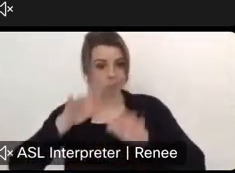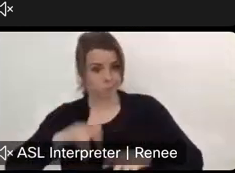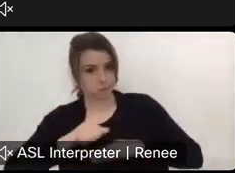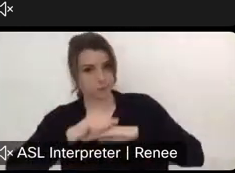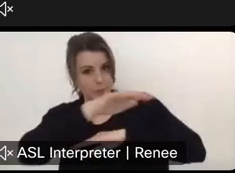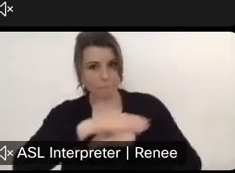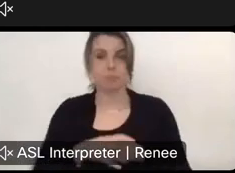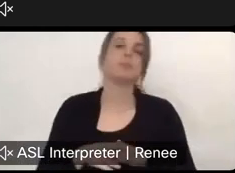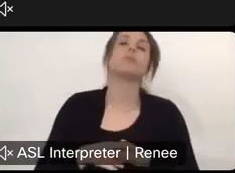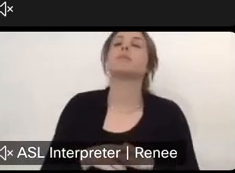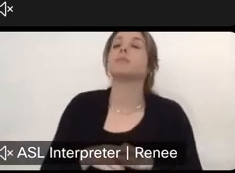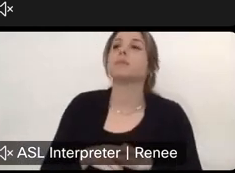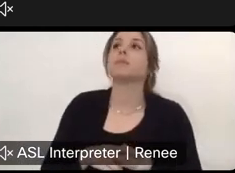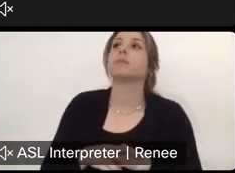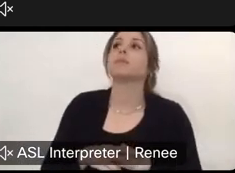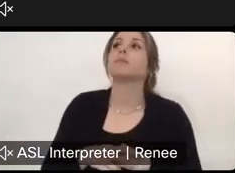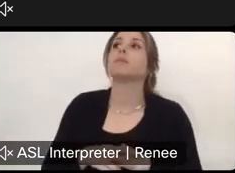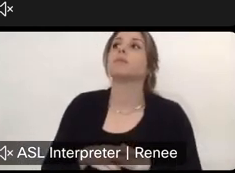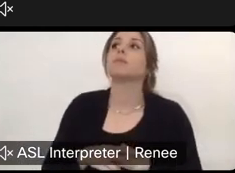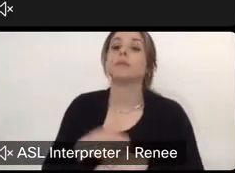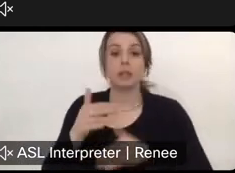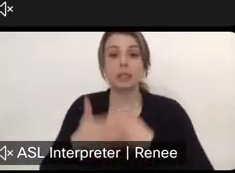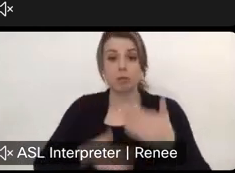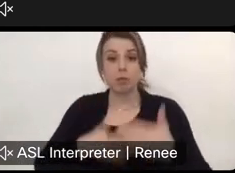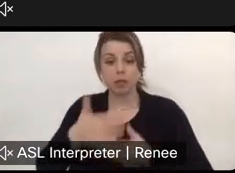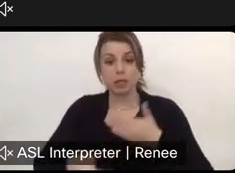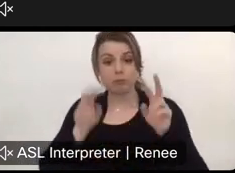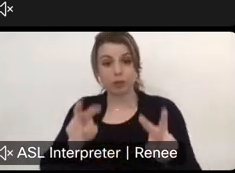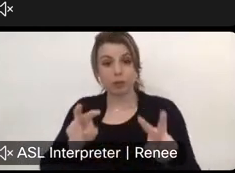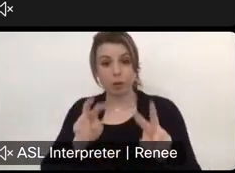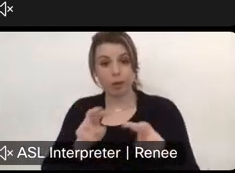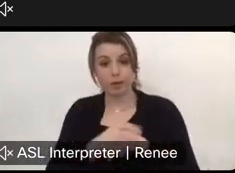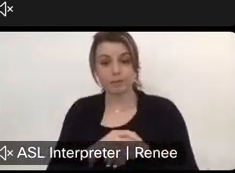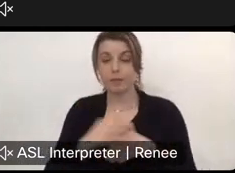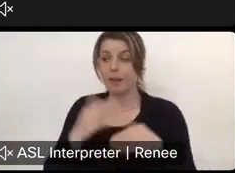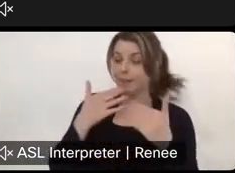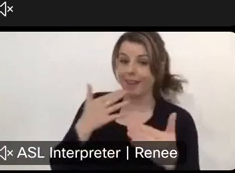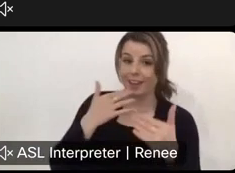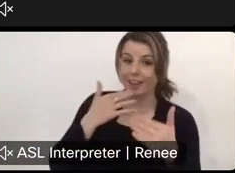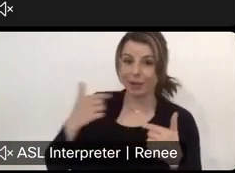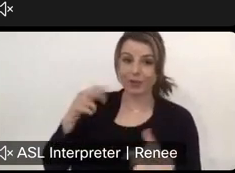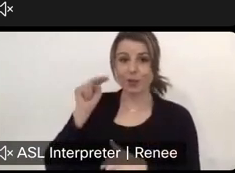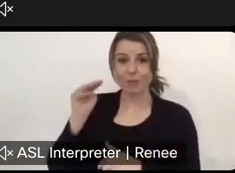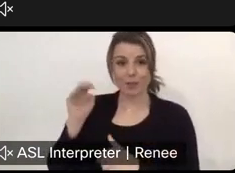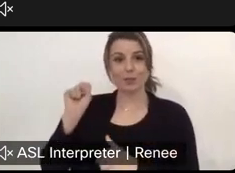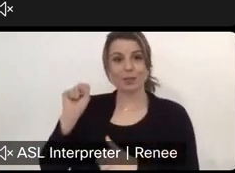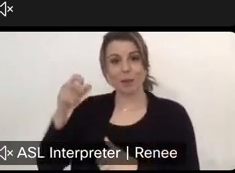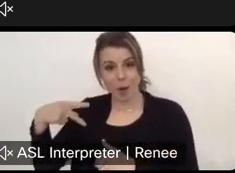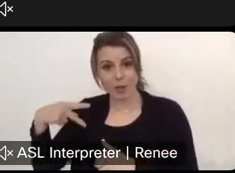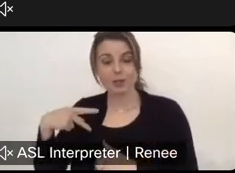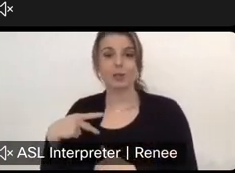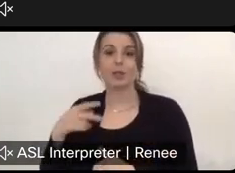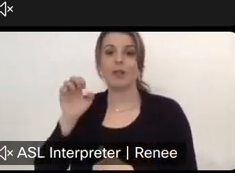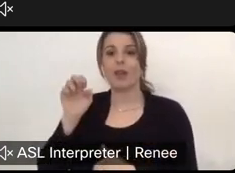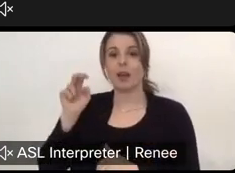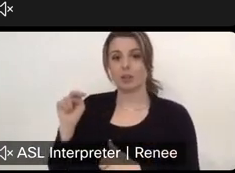we look forward to, to going through this process moving forward. Thank you all on behalf of New Mexico state parks. And the energy minerals